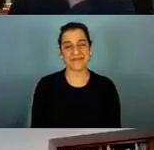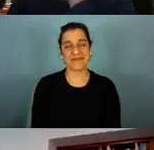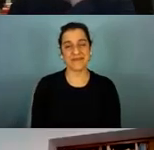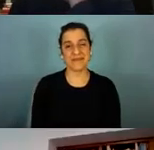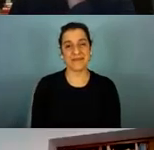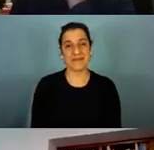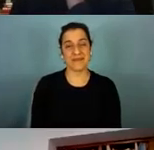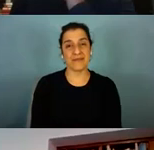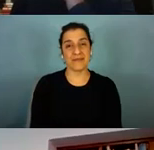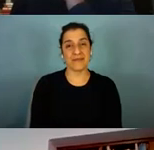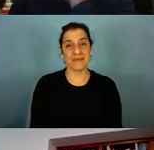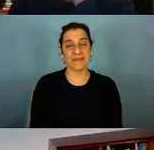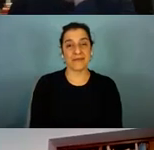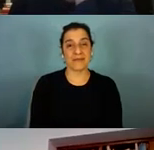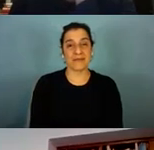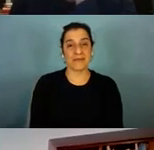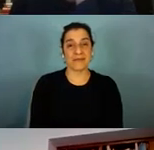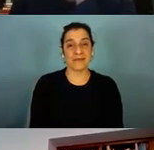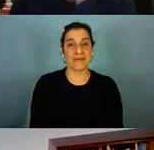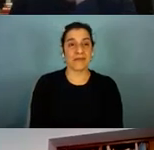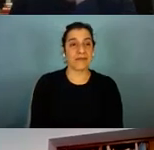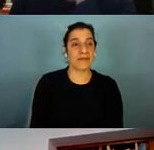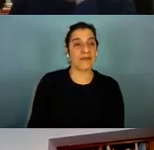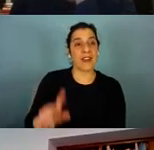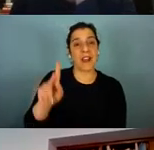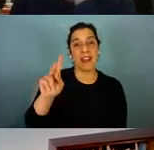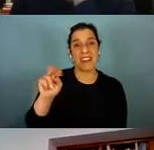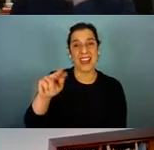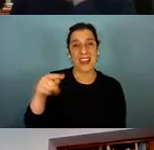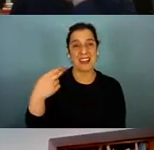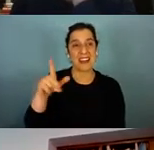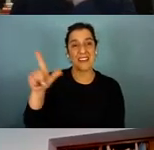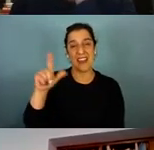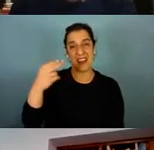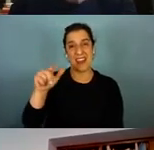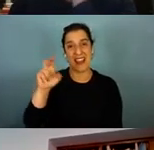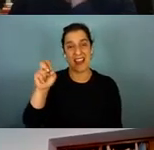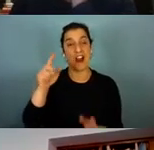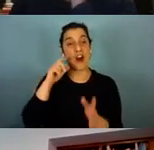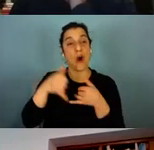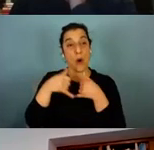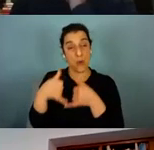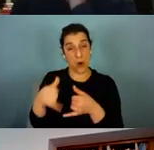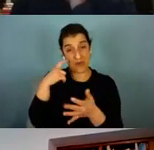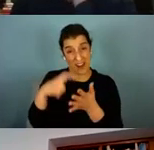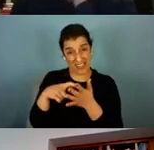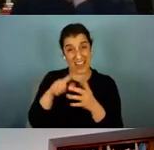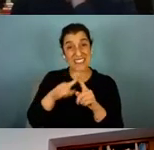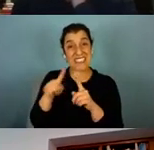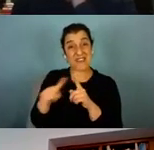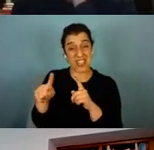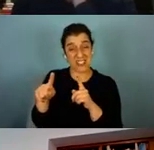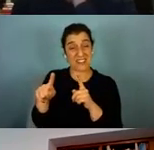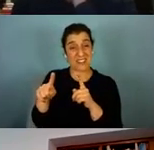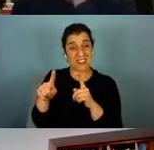the kenneth l hale award recognizes scholars who have done outstanding work on the documentation of a